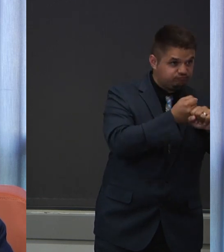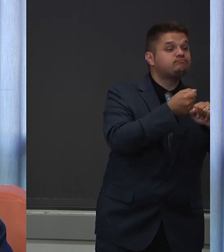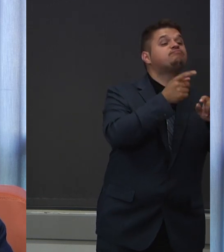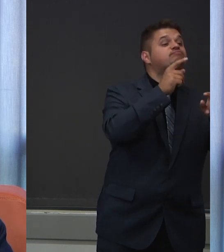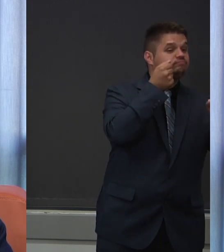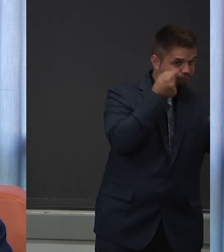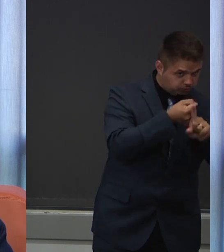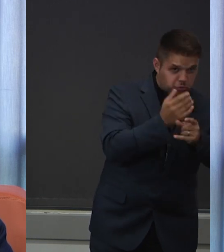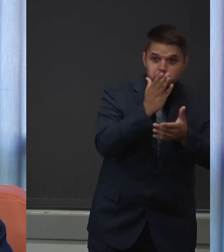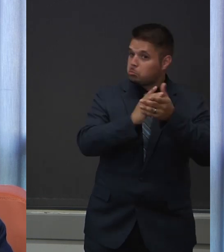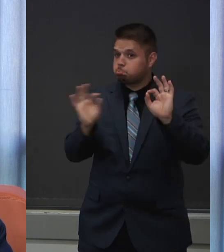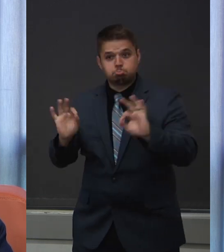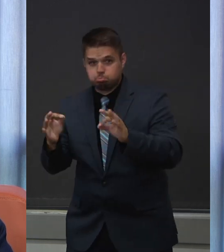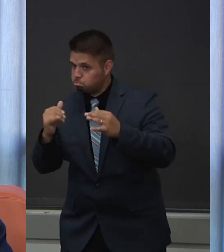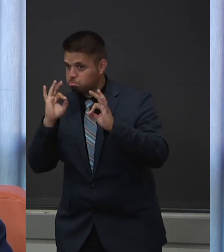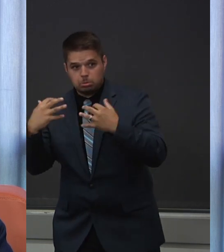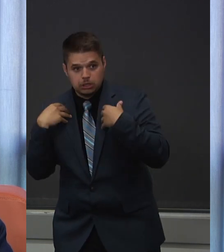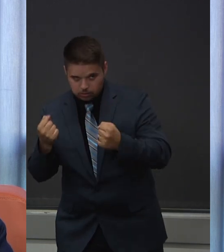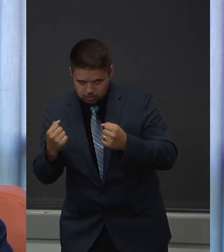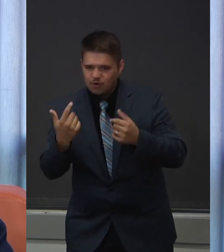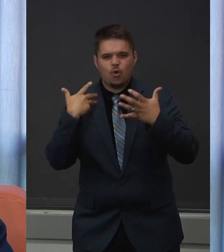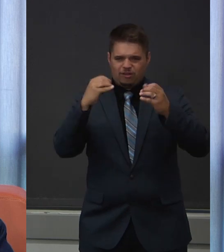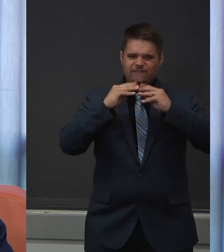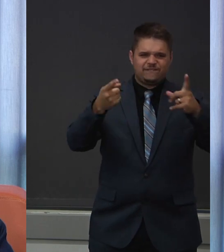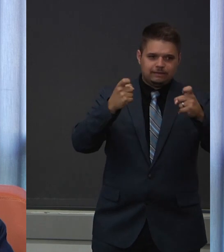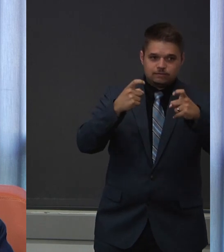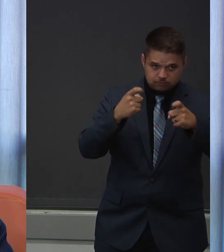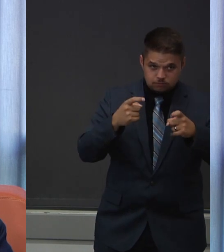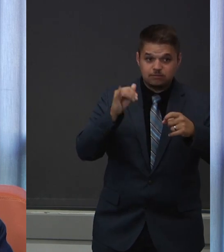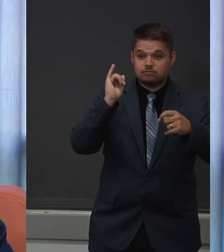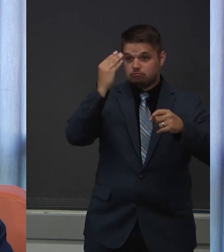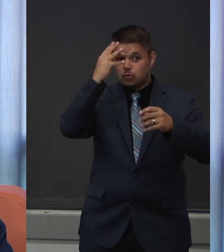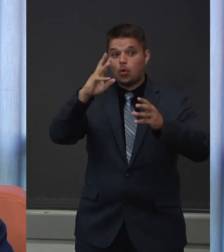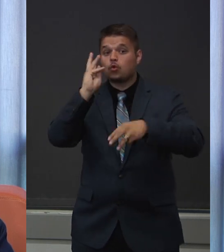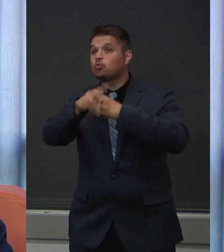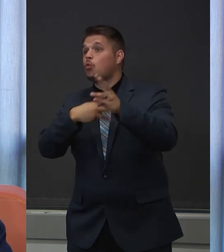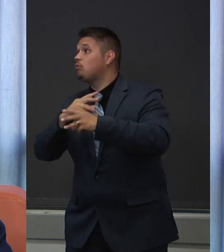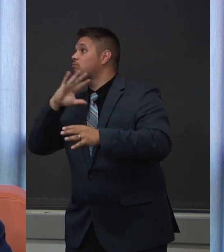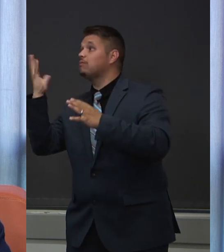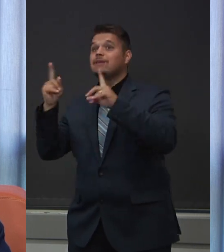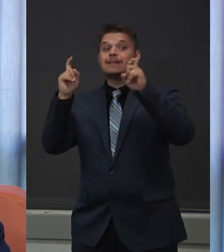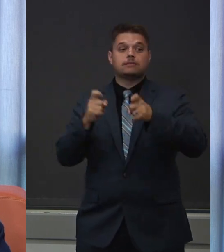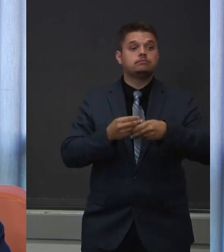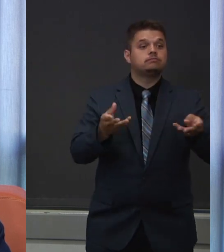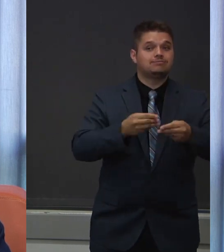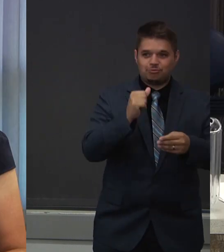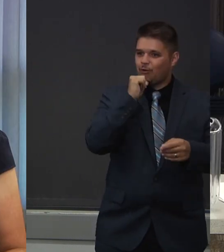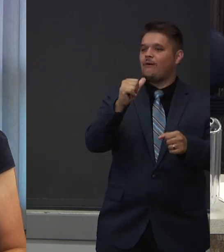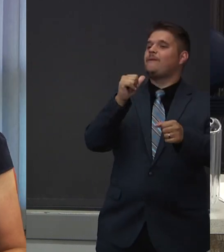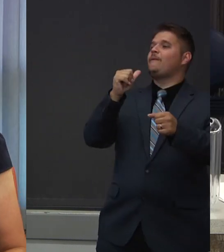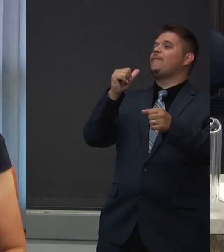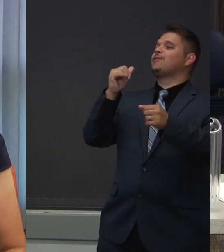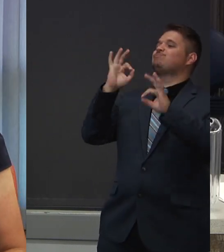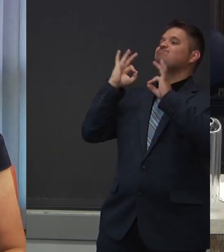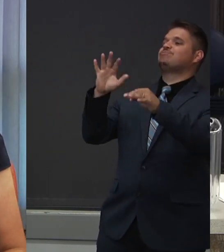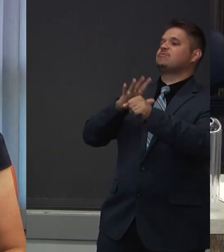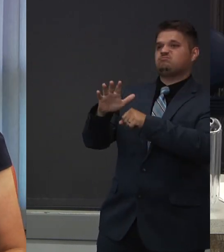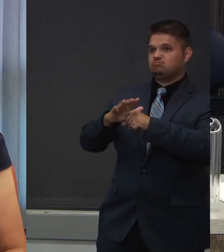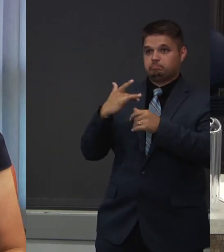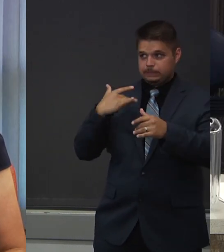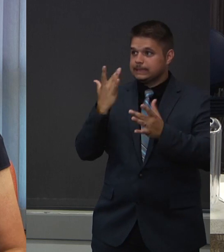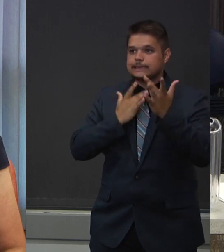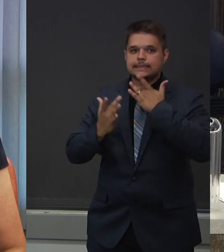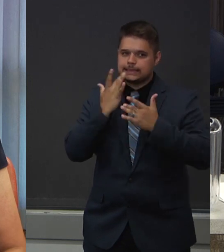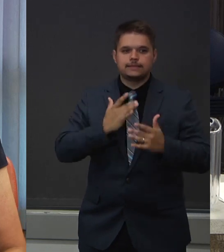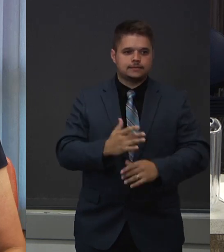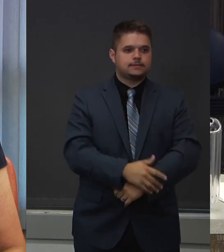testing supply issues that are hindering those efforts. The next question is from Warren.